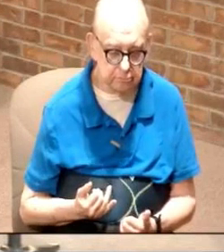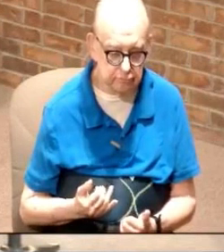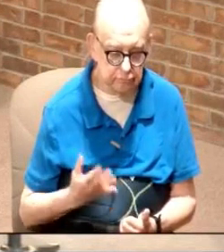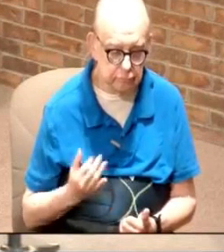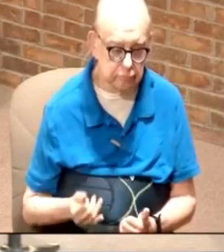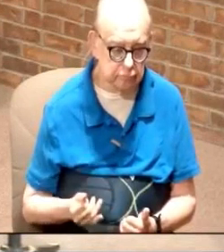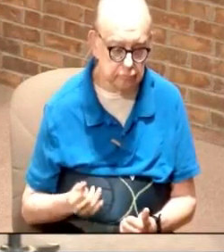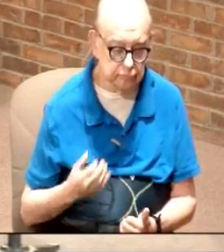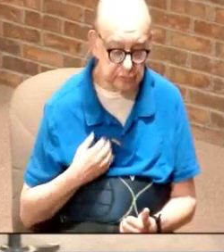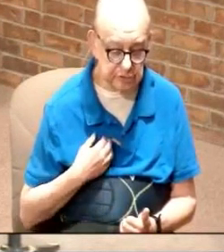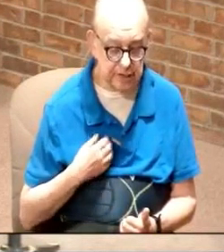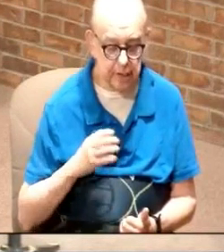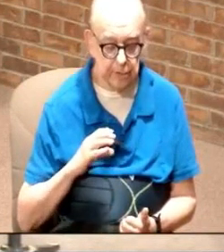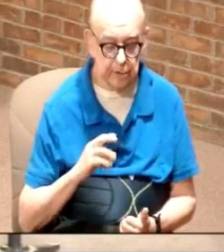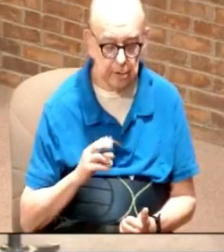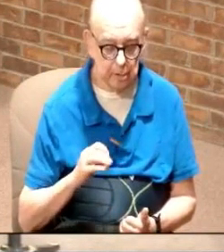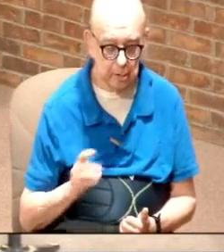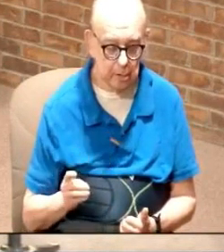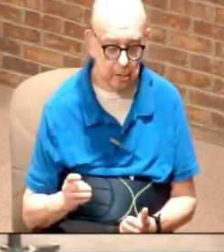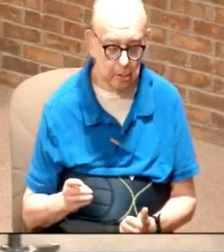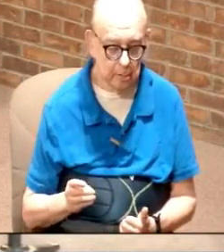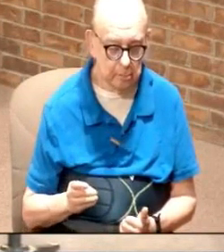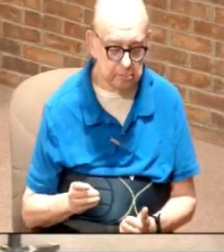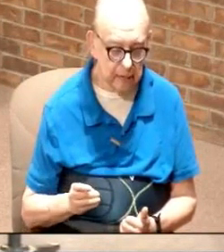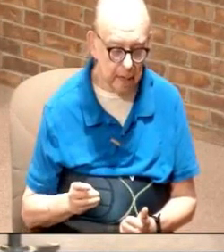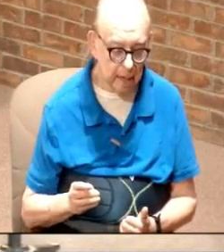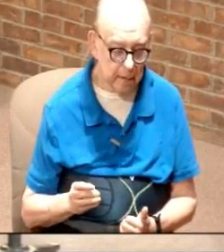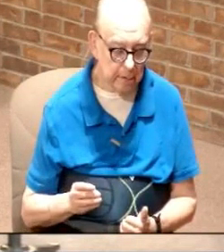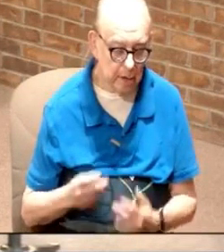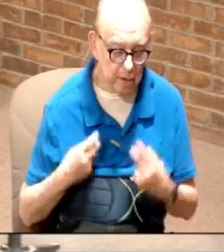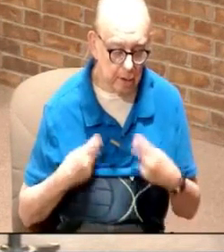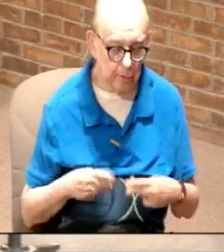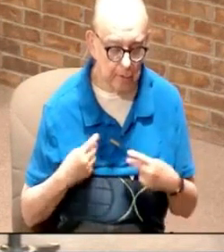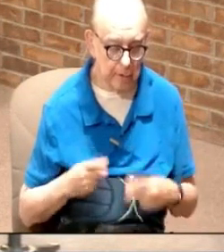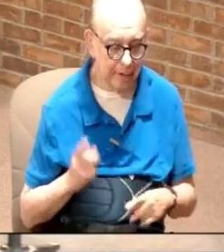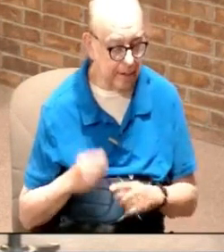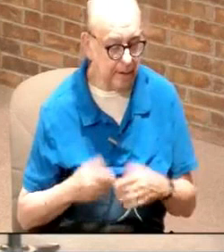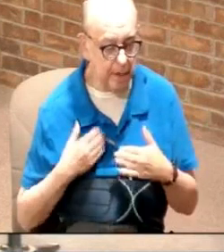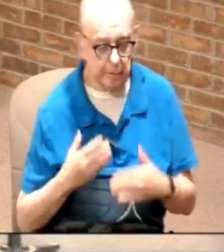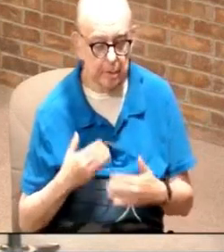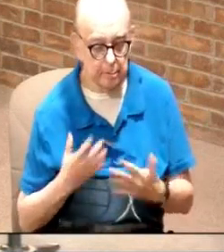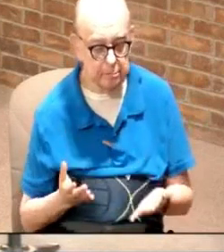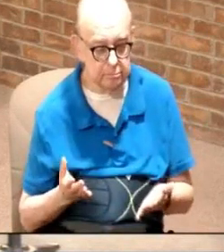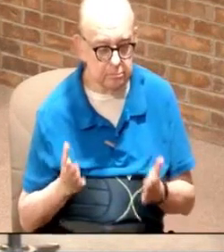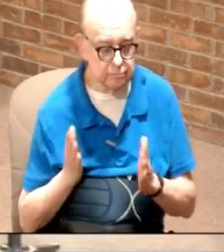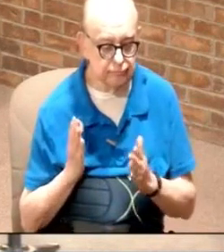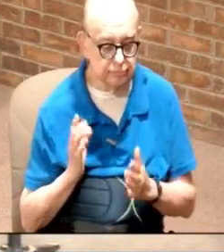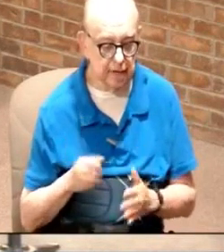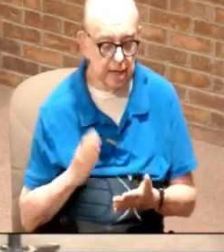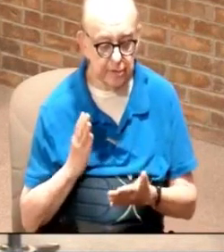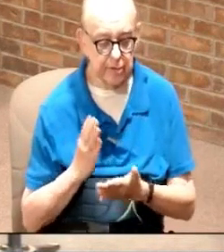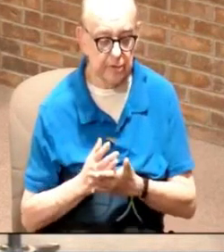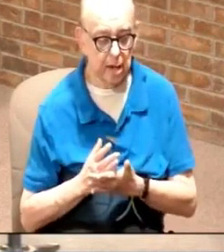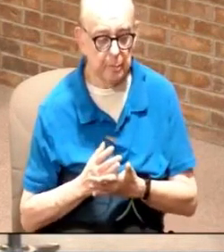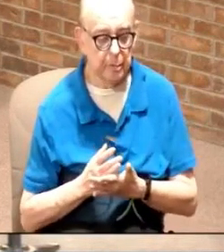because he had COVID or COVID pneumonia okay can't breathe he has to stop